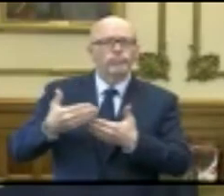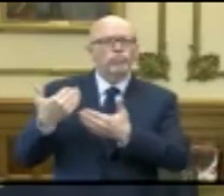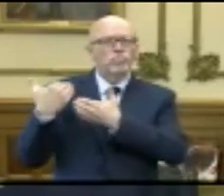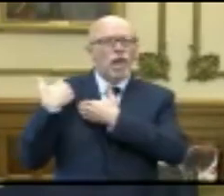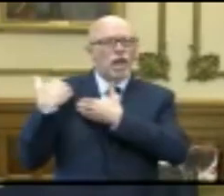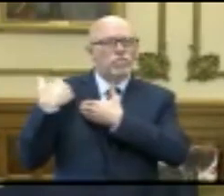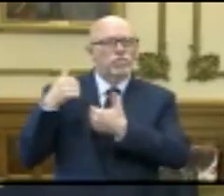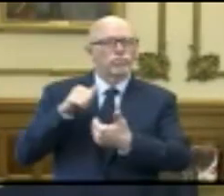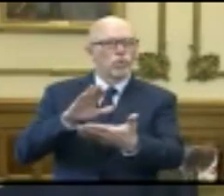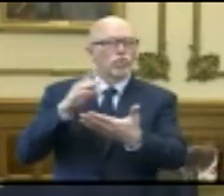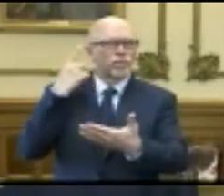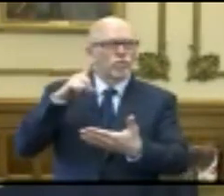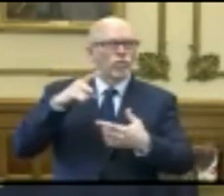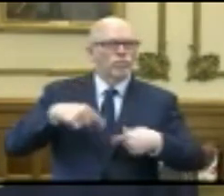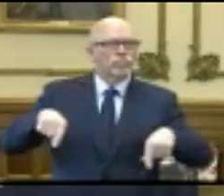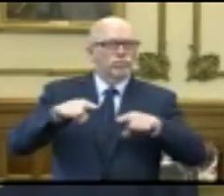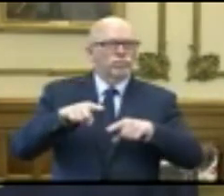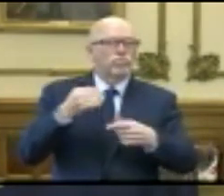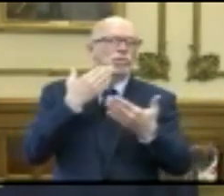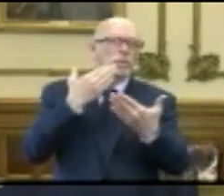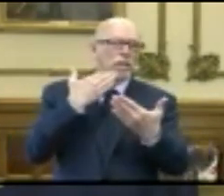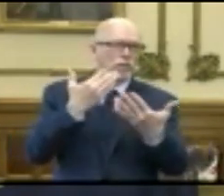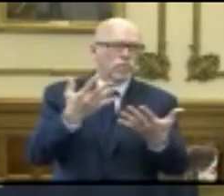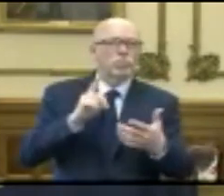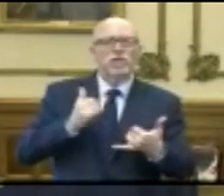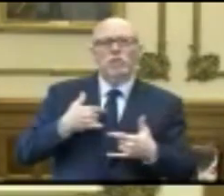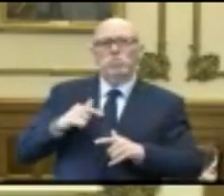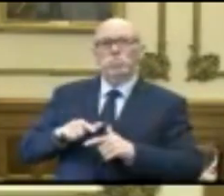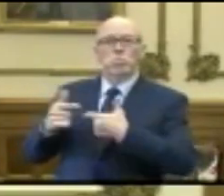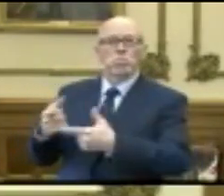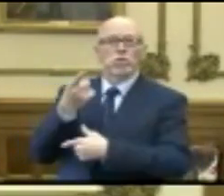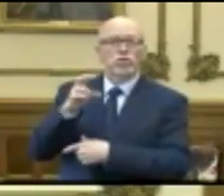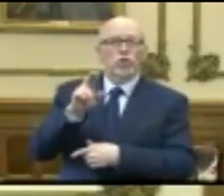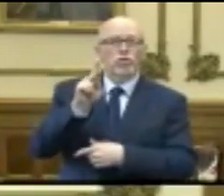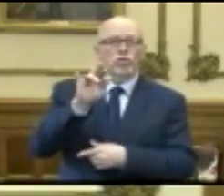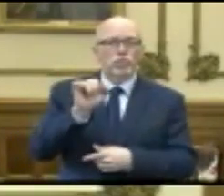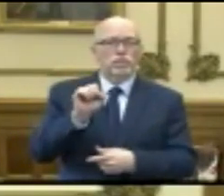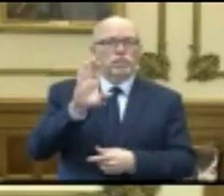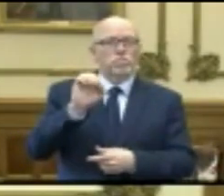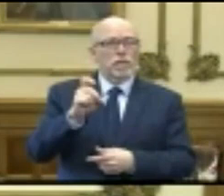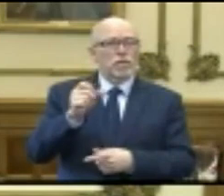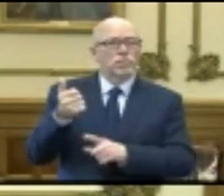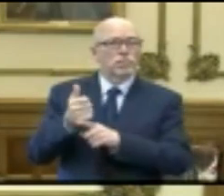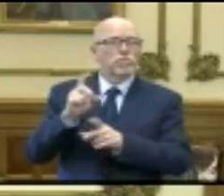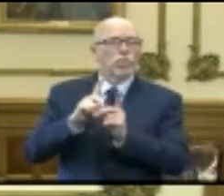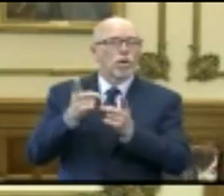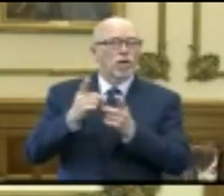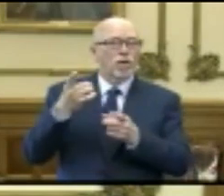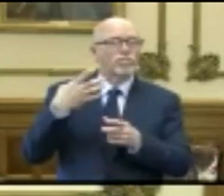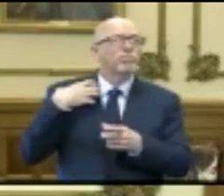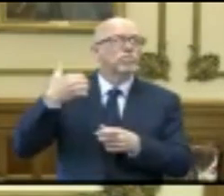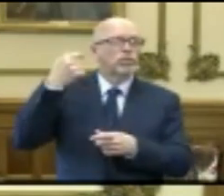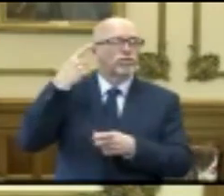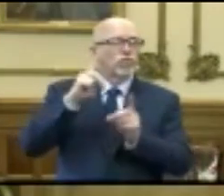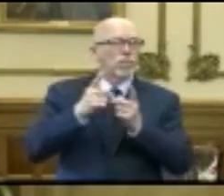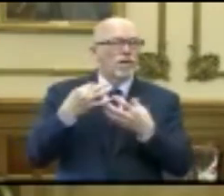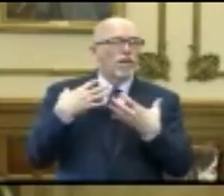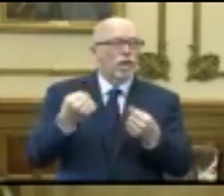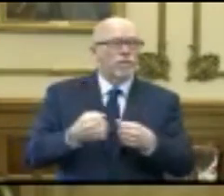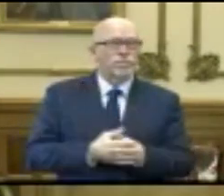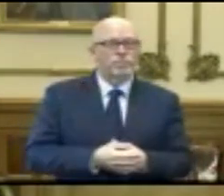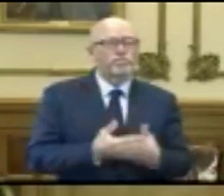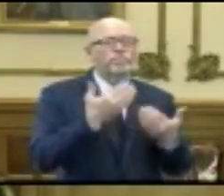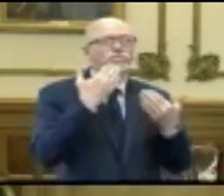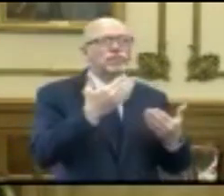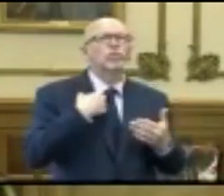So thank you, first and foremost. And with that, I'll turn it over to Dr. Chris Box, the commissioner of the Department of Health. Thank you, Governor. As always,